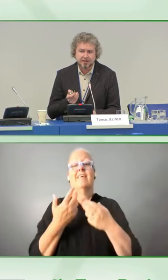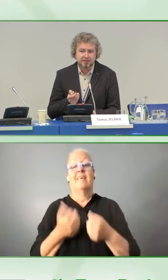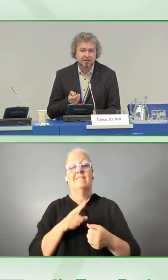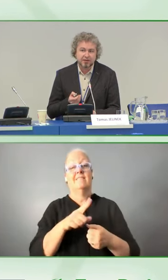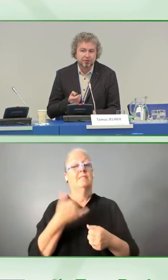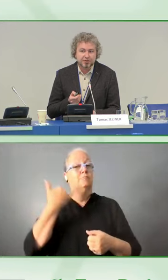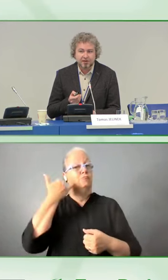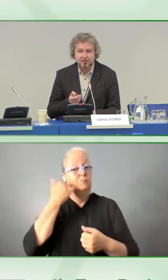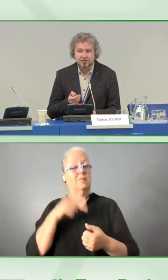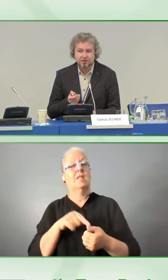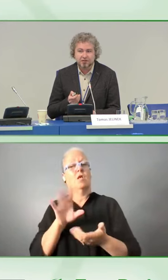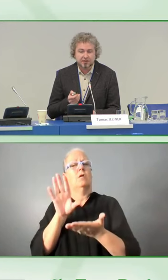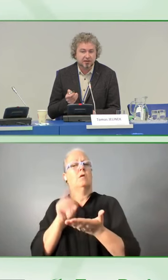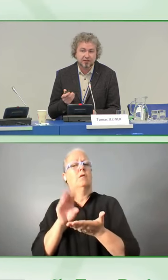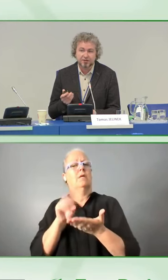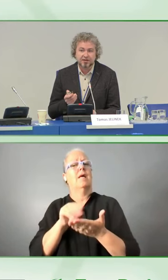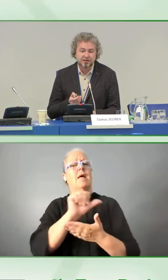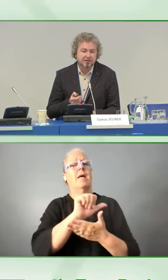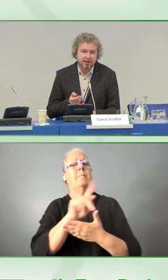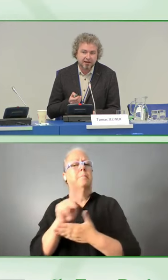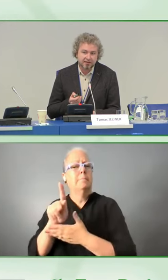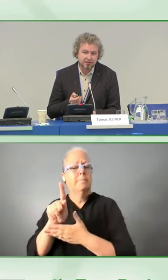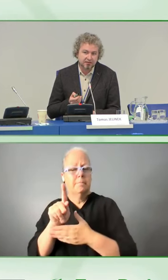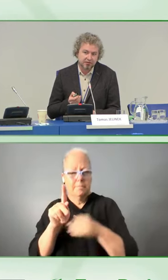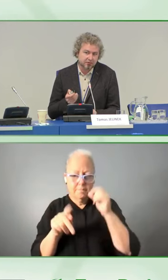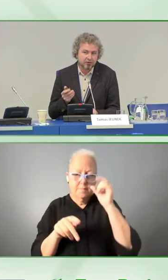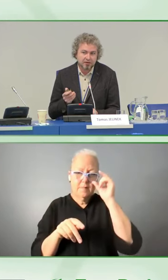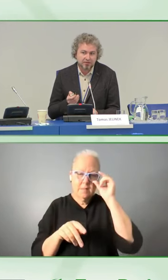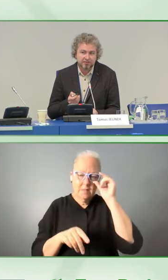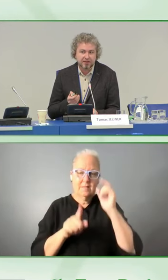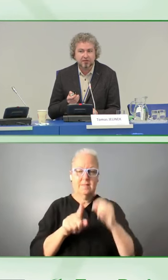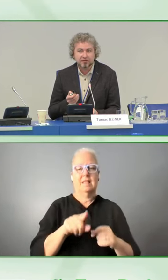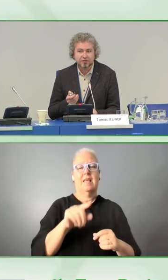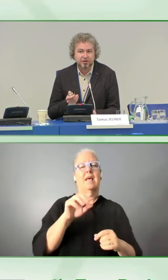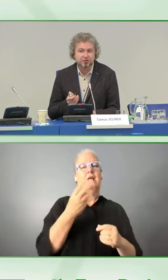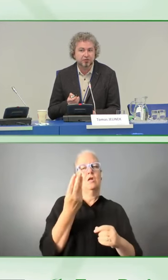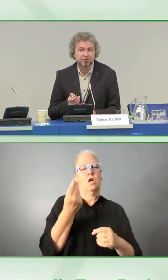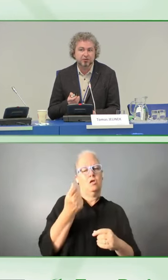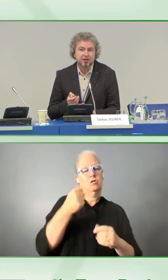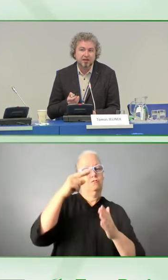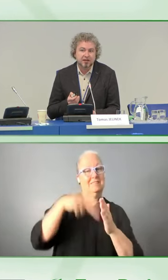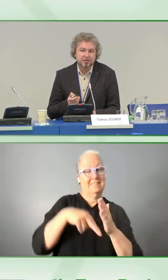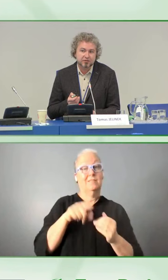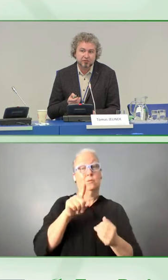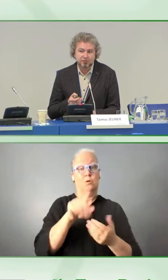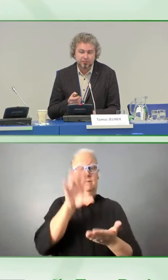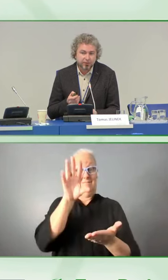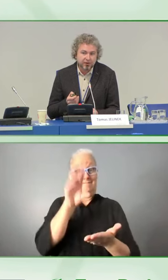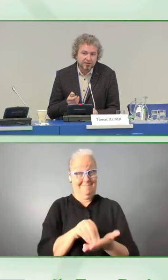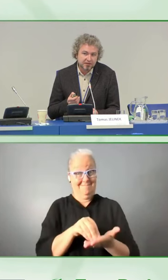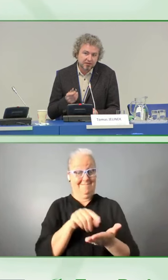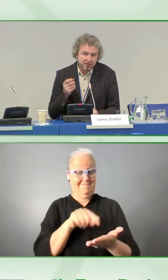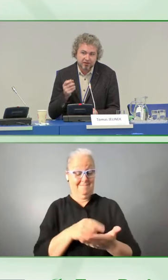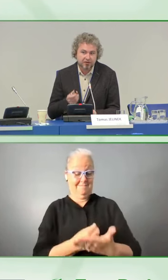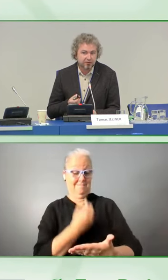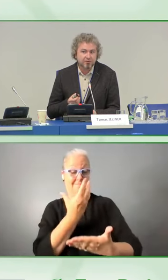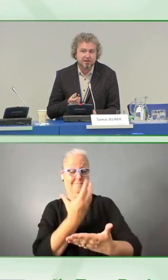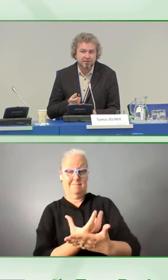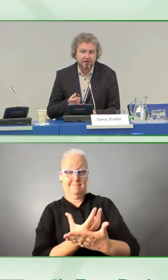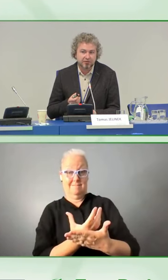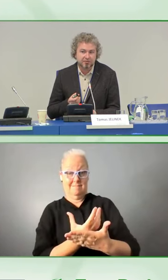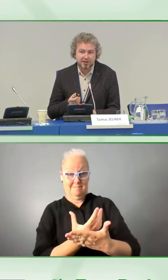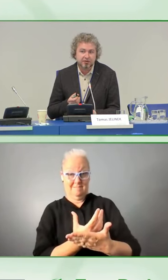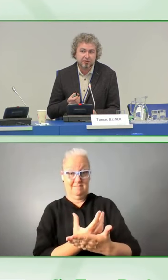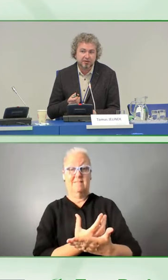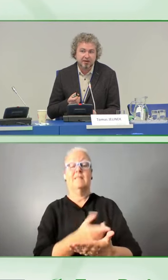Basically you just install cash litter and the only thing which you need to do is to point your